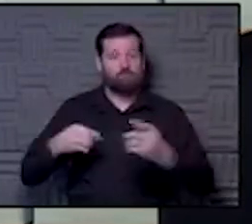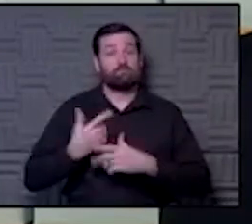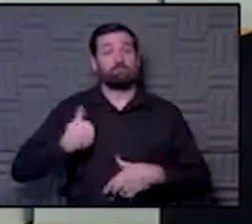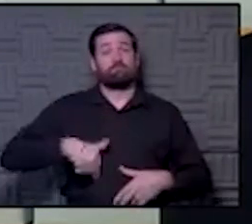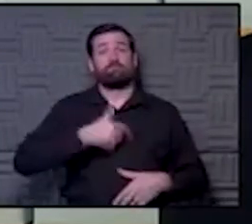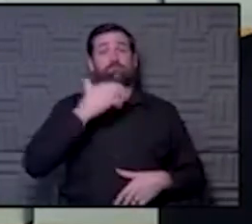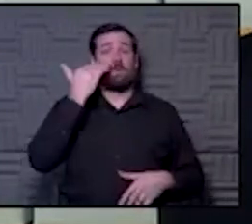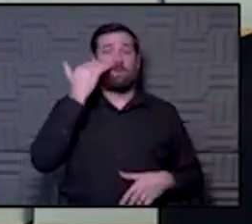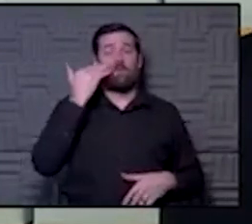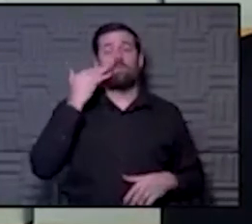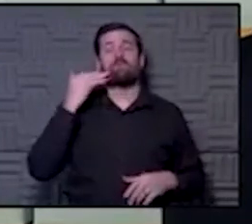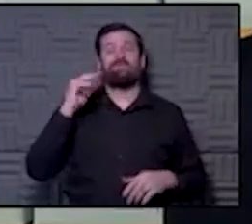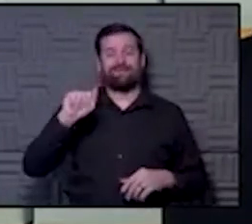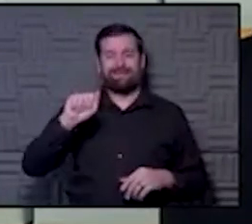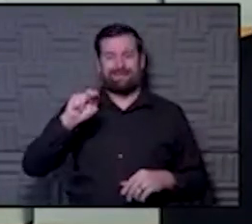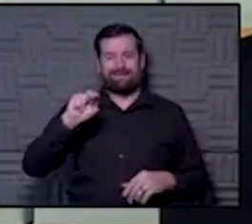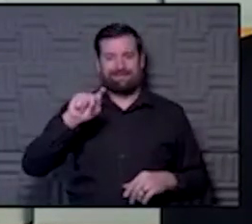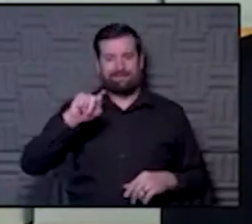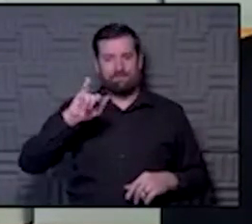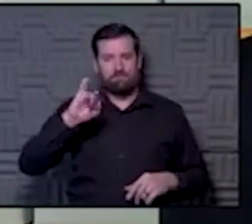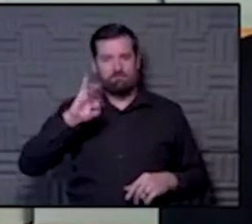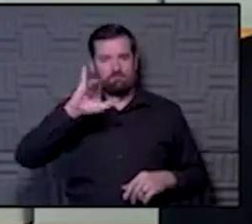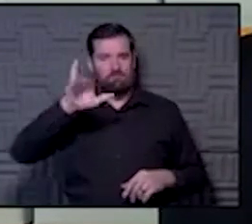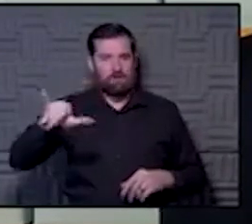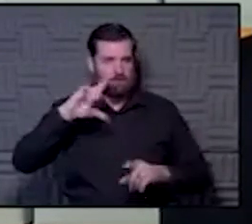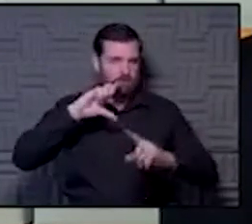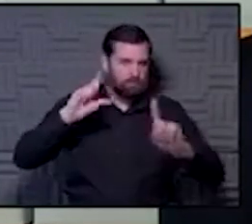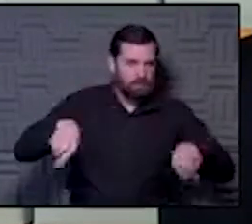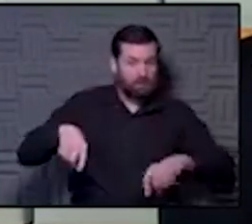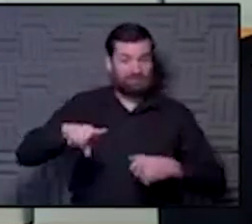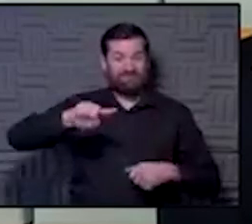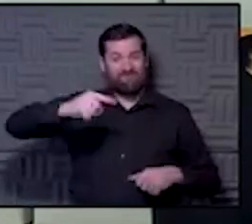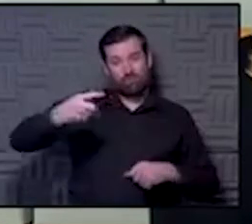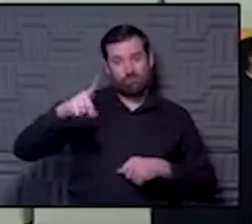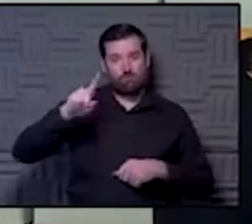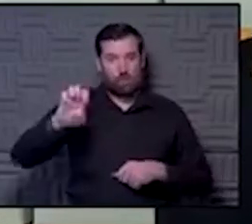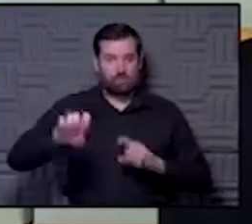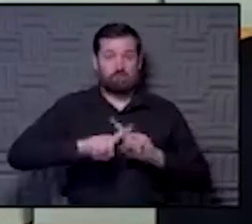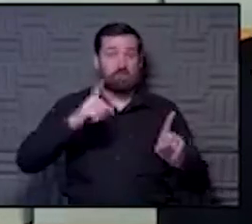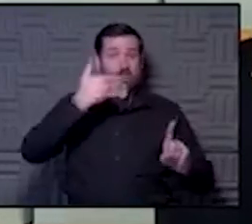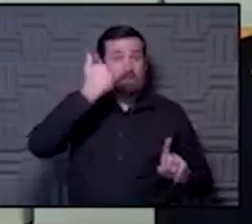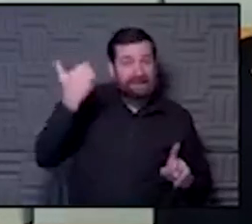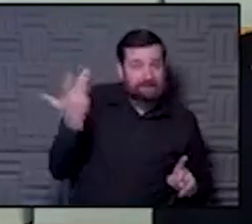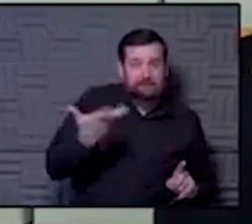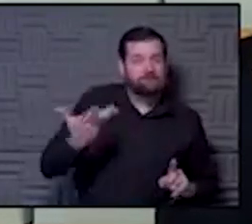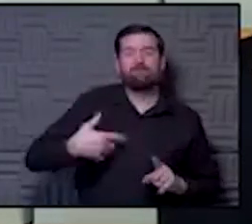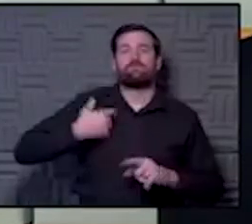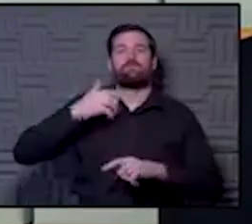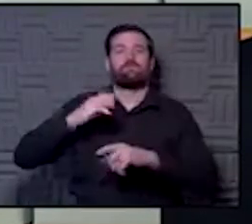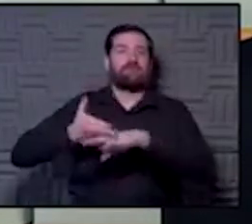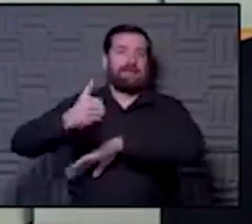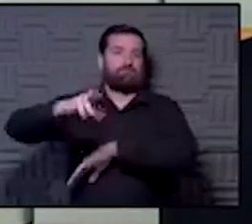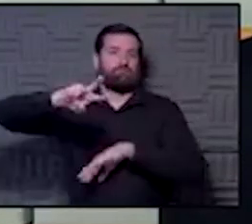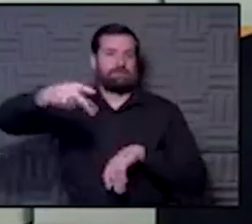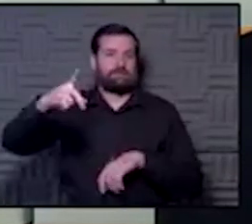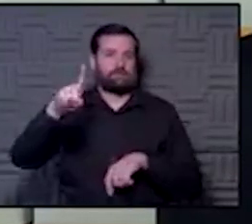that there is an antibody response to the first dose of vaccine, but the best antibody response comes after the second dose. And so I agree that we